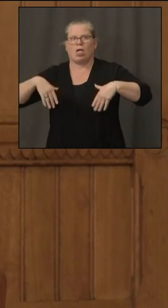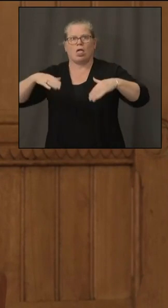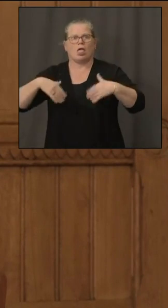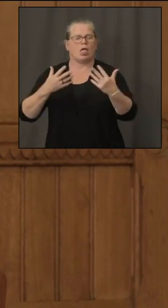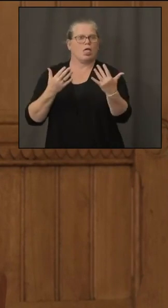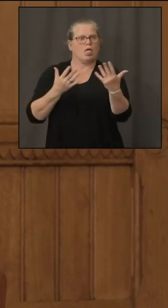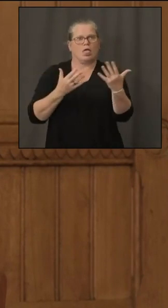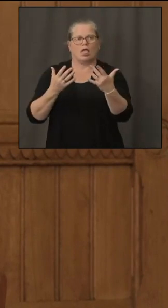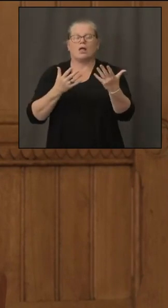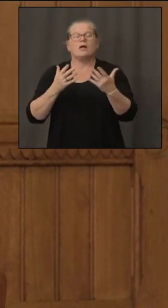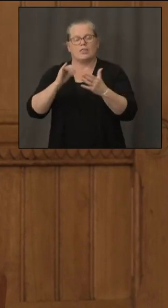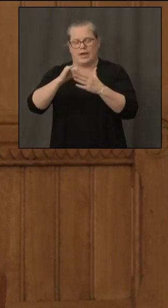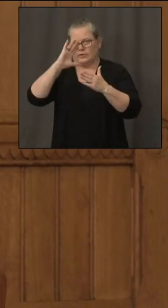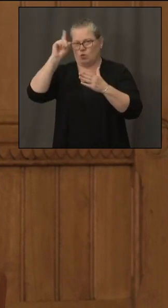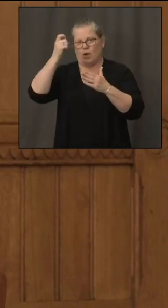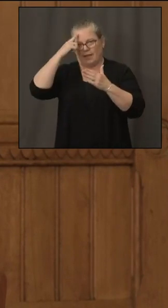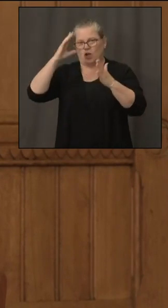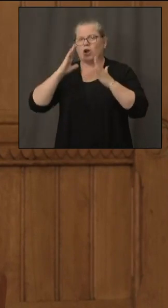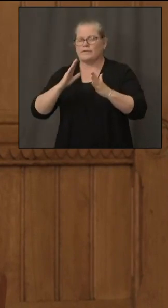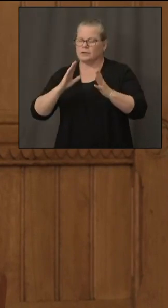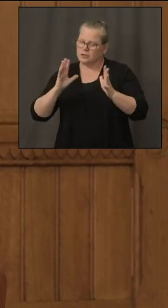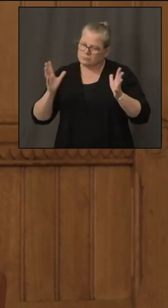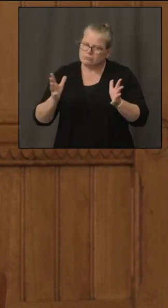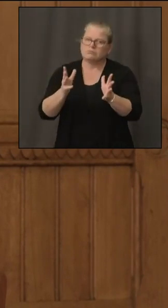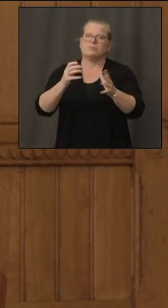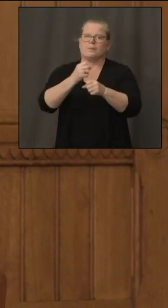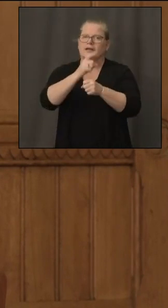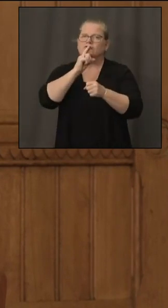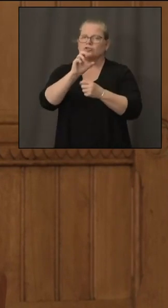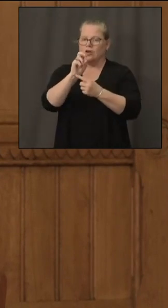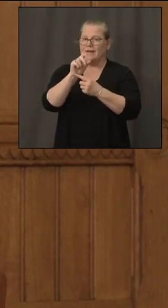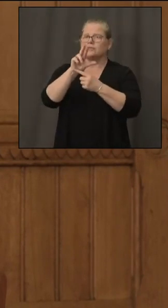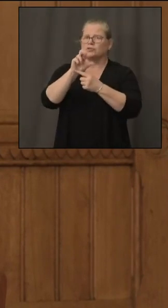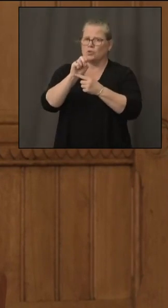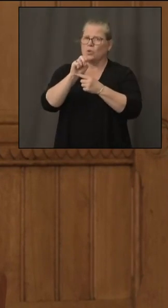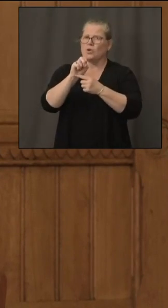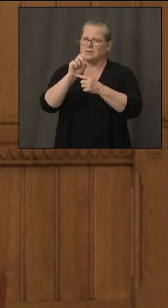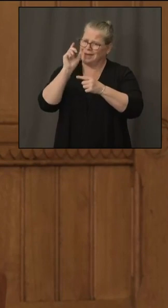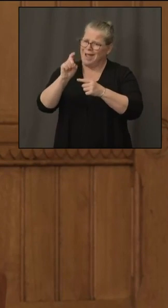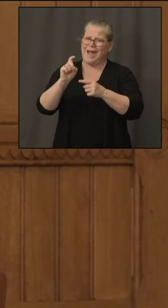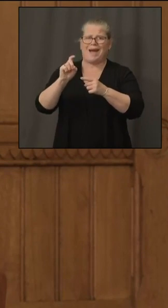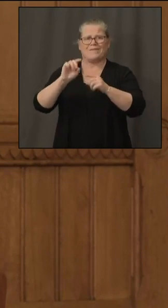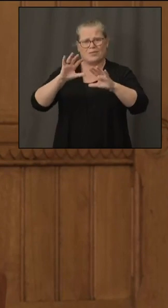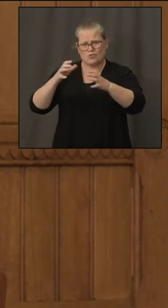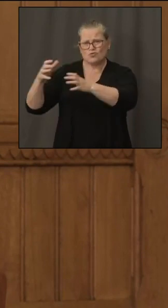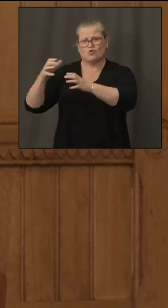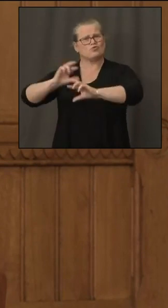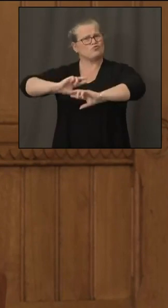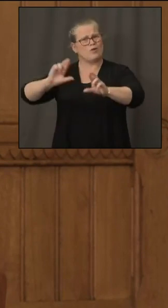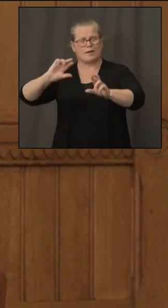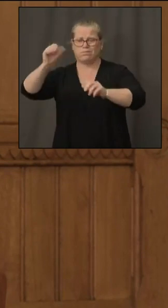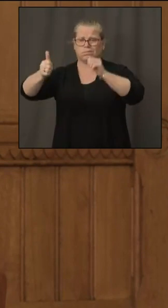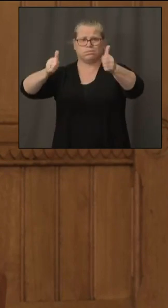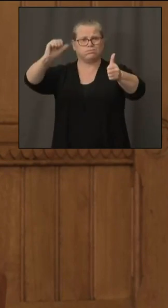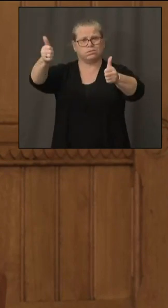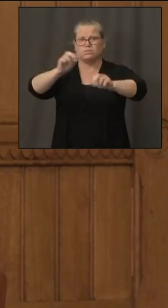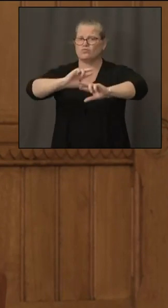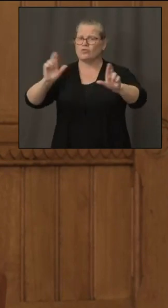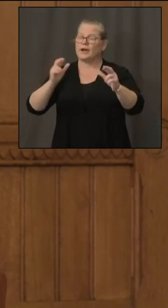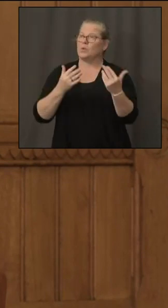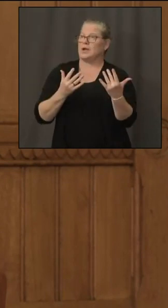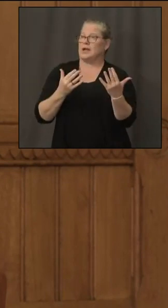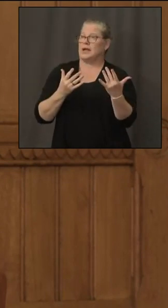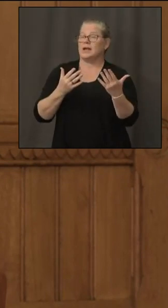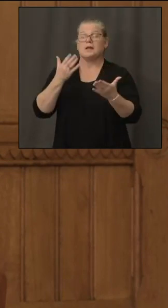source about making sure um that they have the crews uh in place if not at the time of the storm unfortunately but now uh getting those